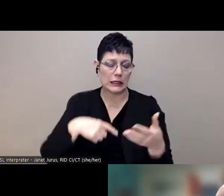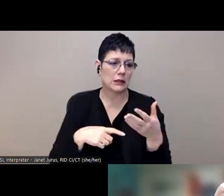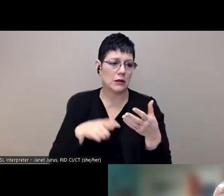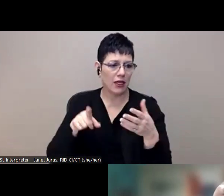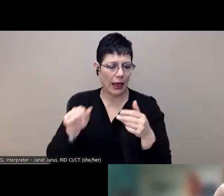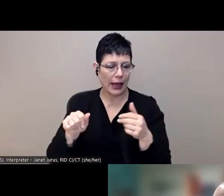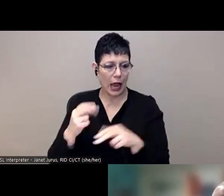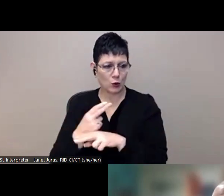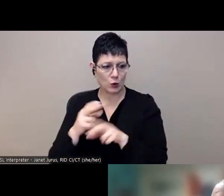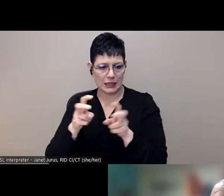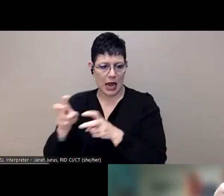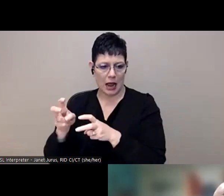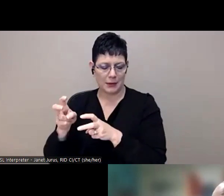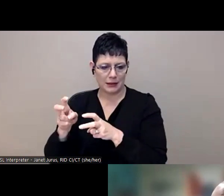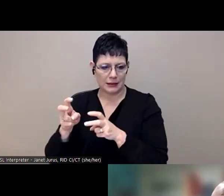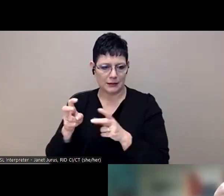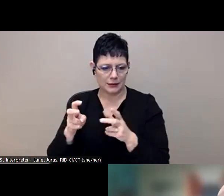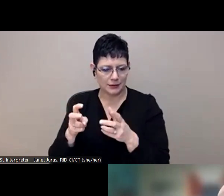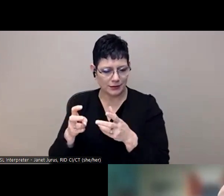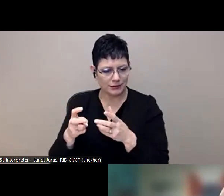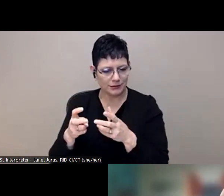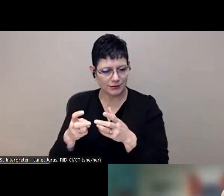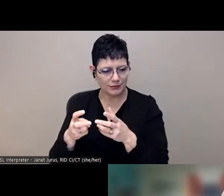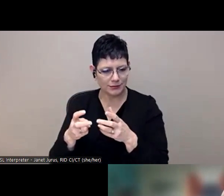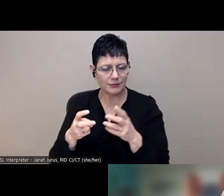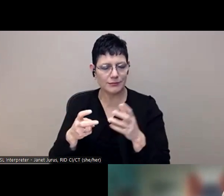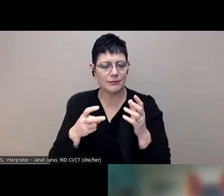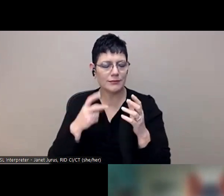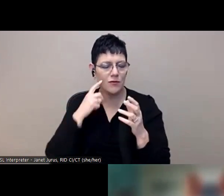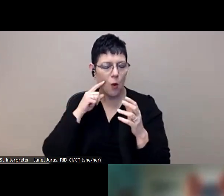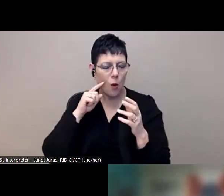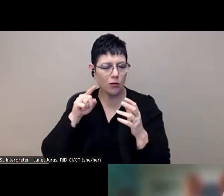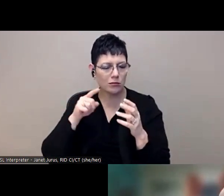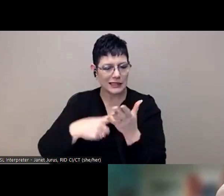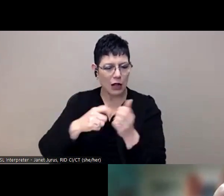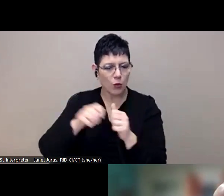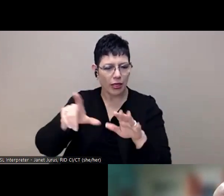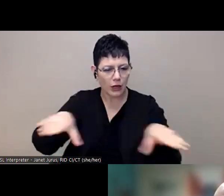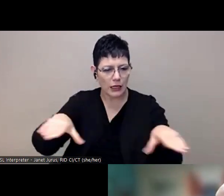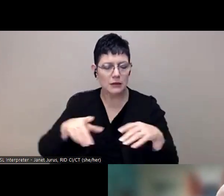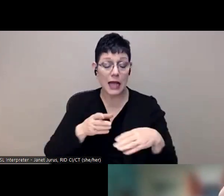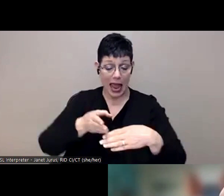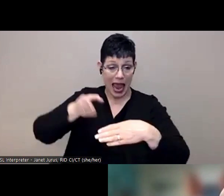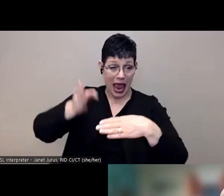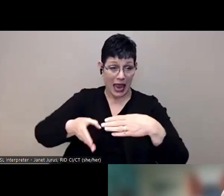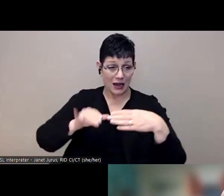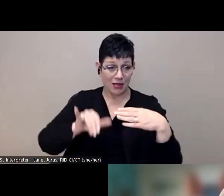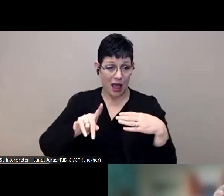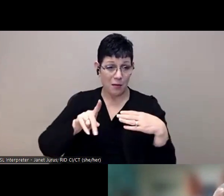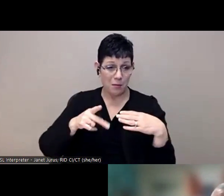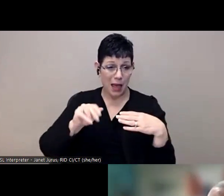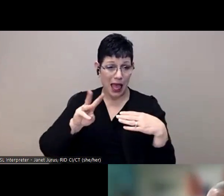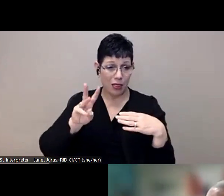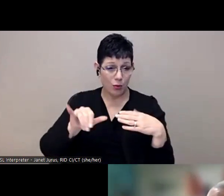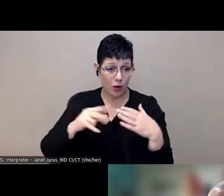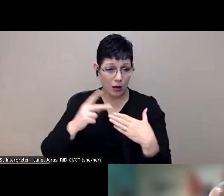to help you understand what middle schoolers are going through these days. And then we, at the end of our pathways program, uh, we send a